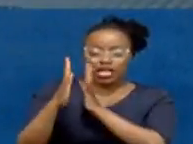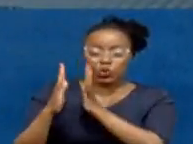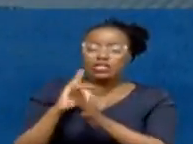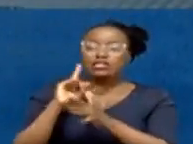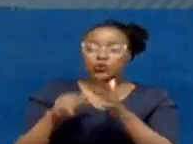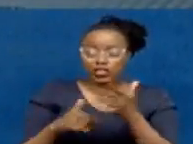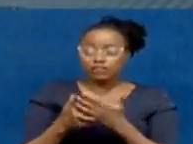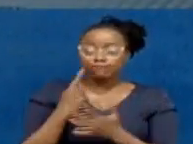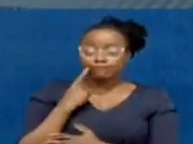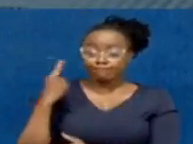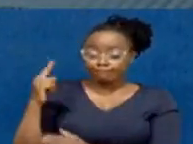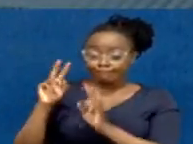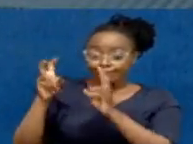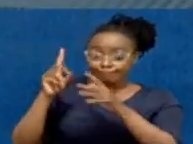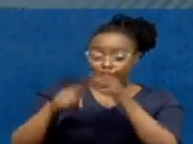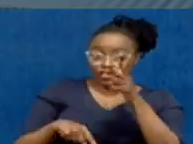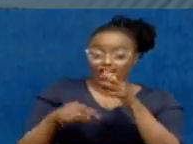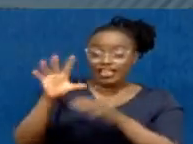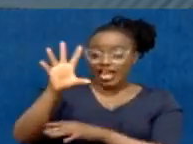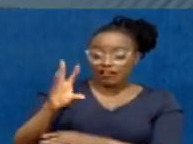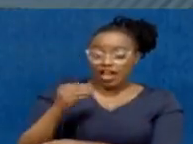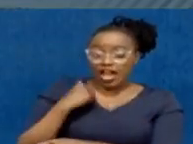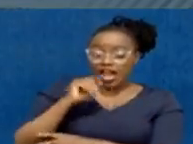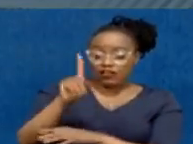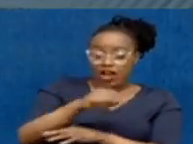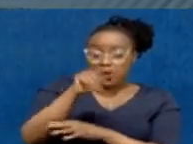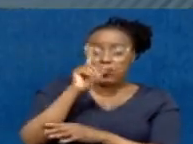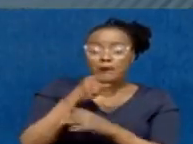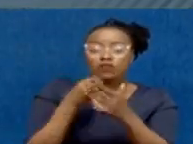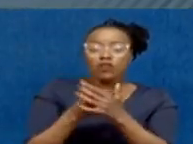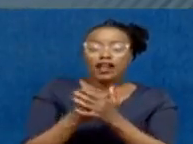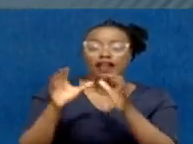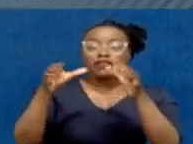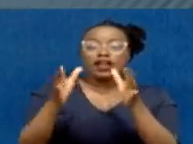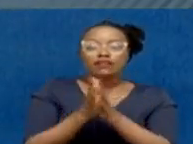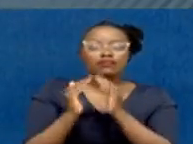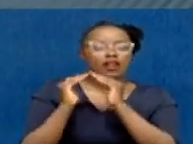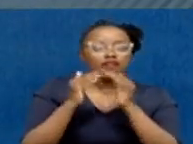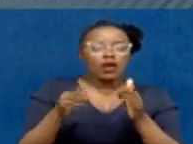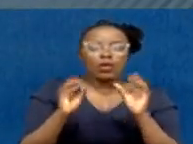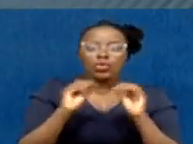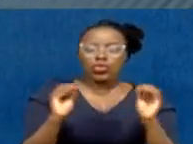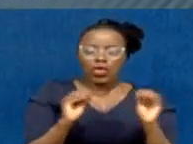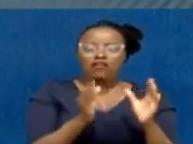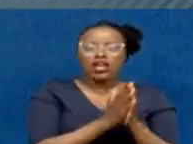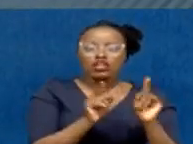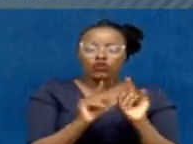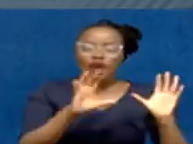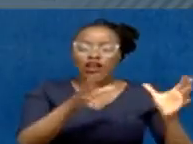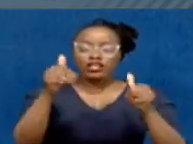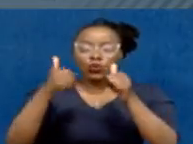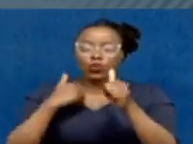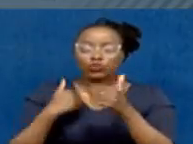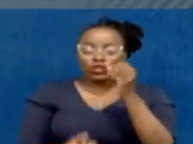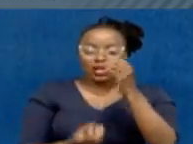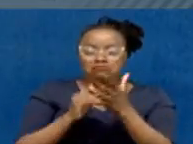quote, we accordingly find and hold that the applicant was disqualified from the financial criteria and fairly end-or based on a criteria that